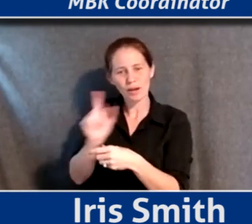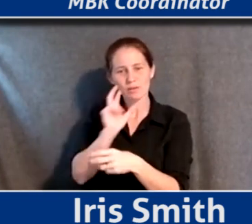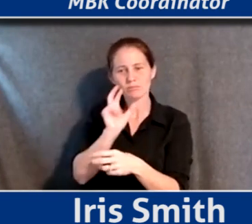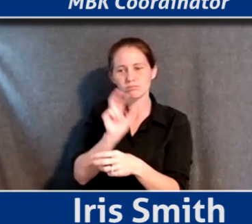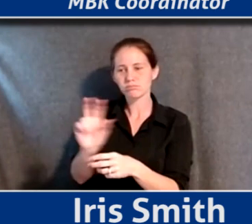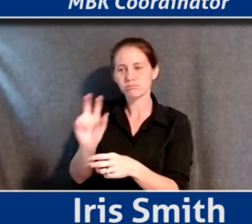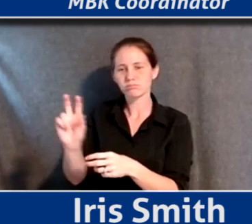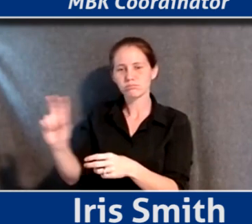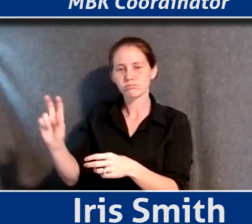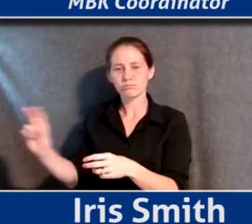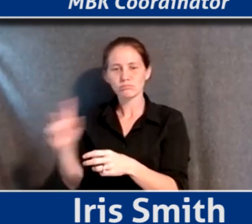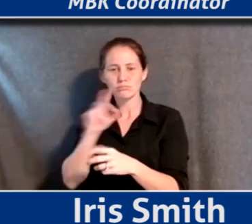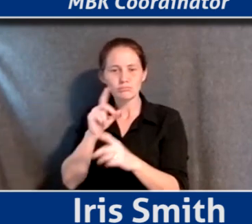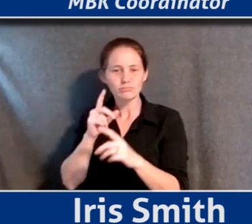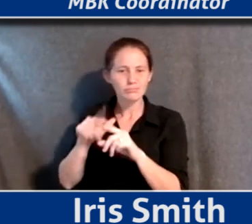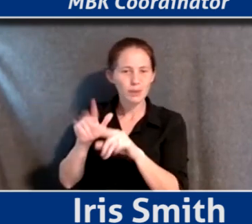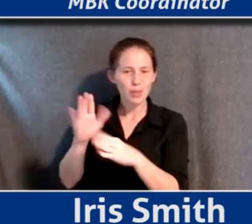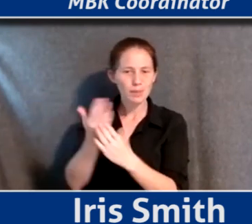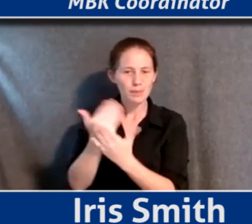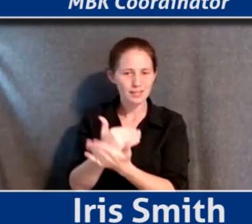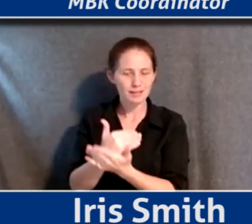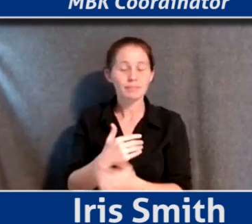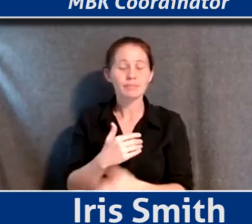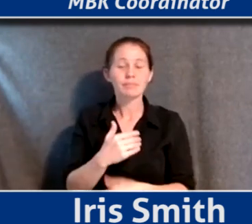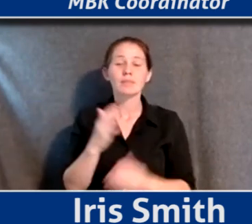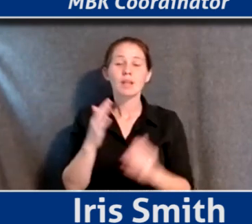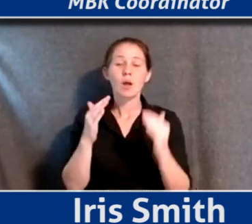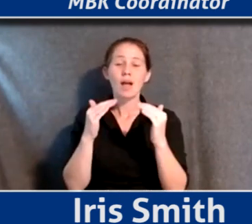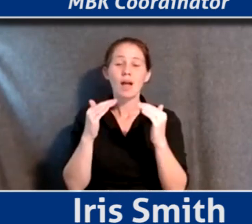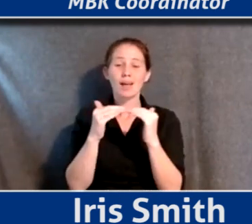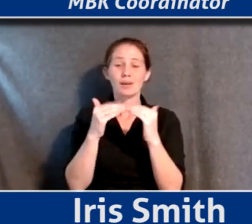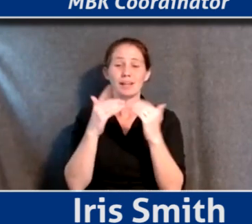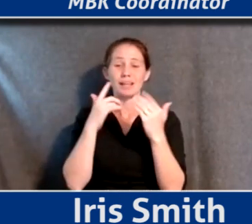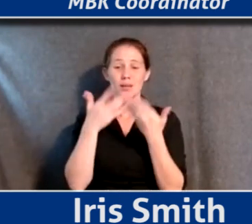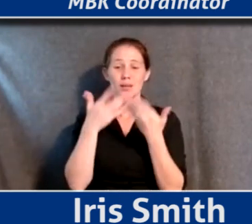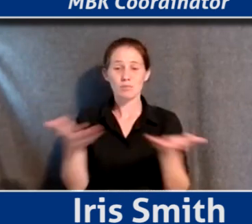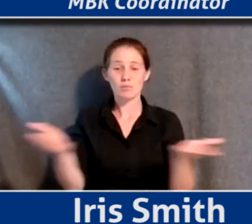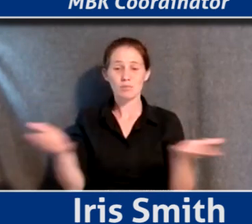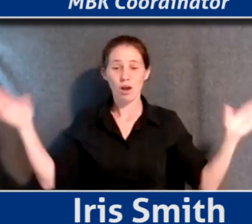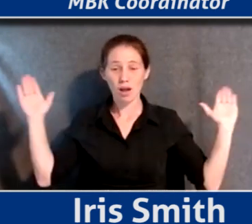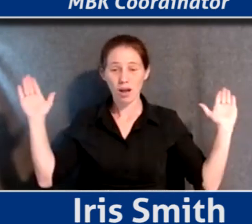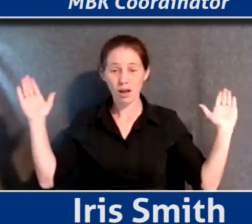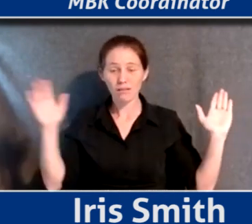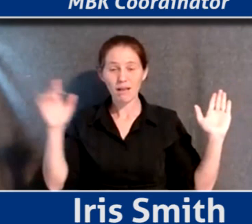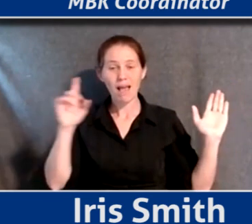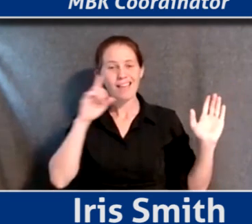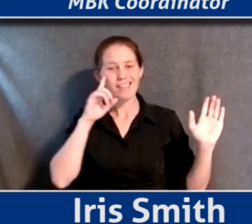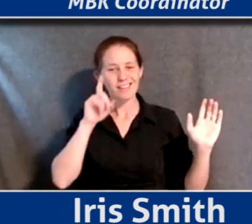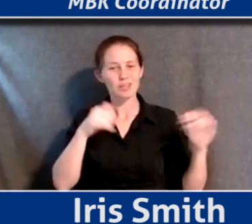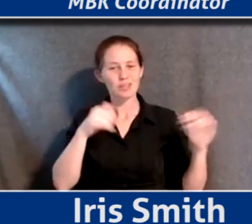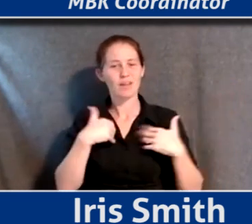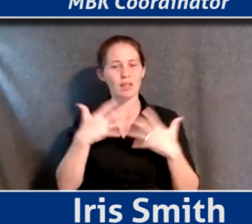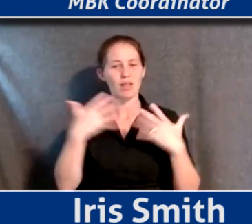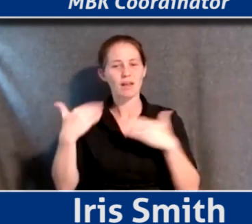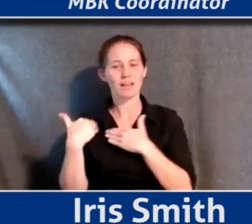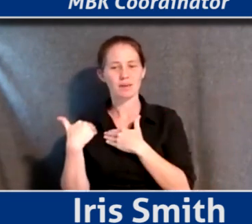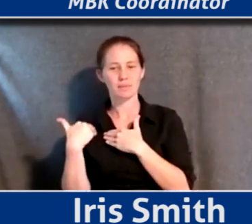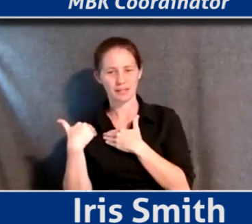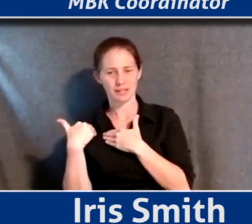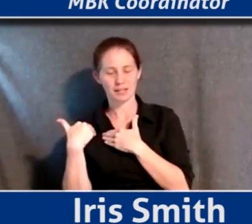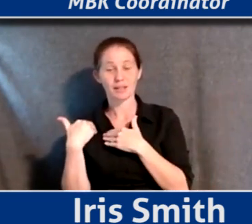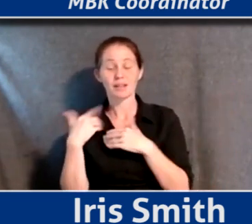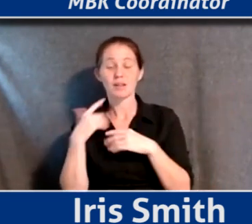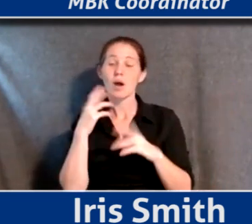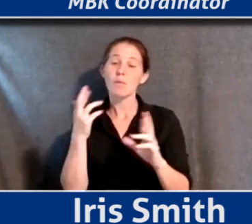me, equity is really broad-based, and I think that there needs to be a lot of accountability around this. And I'm hoping that the